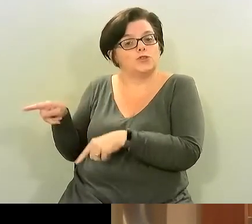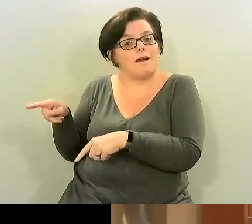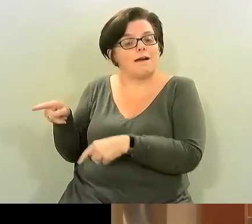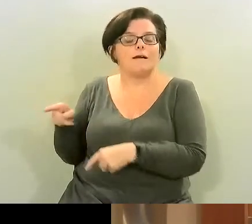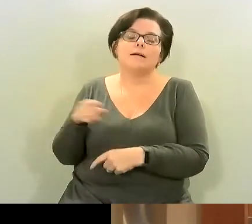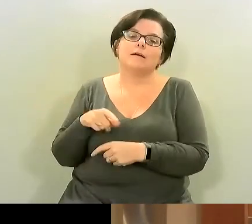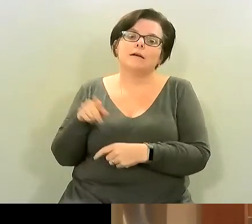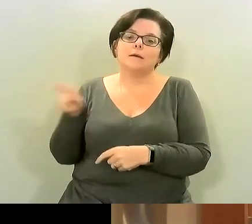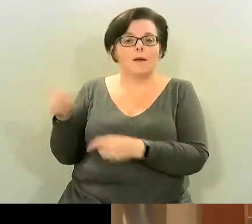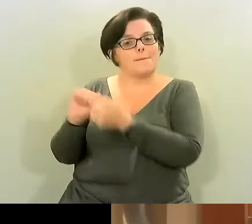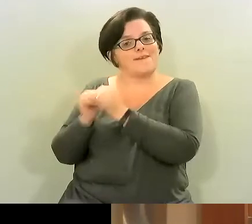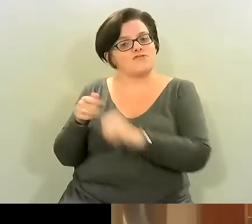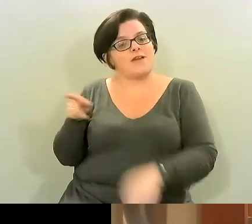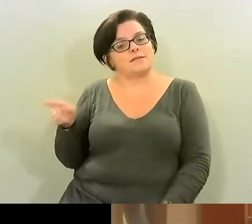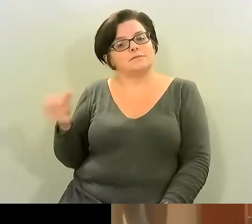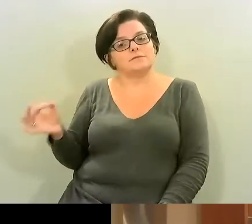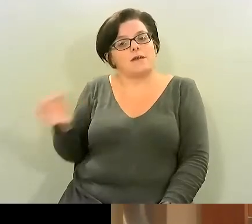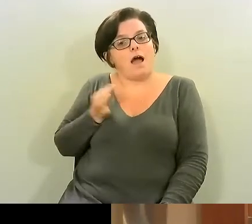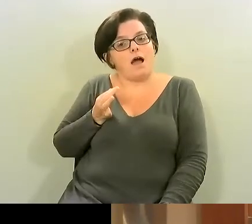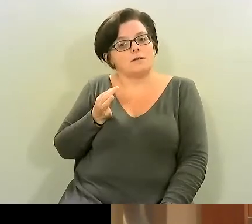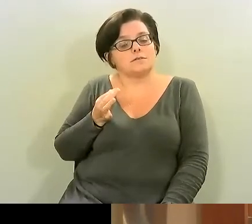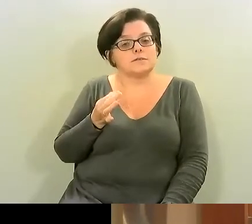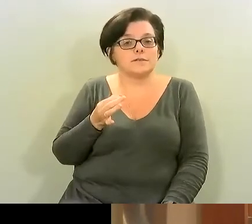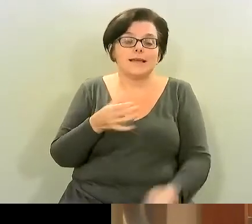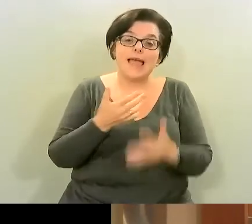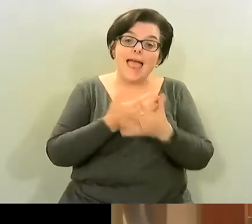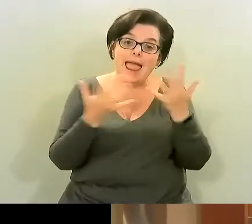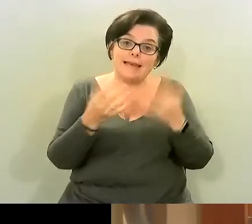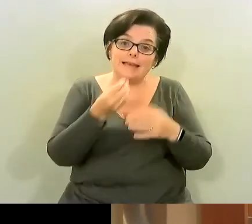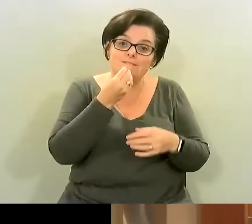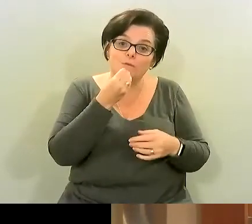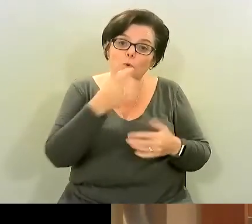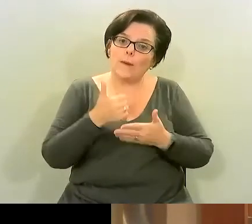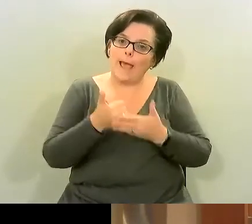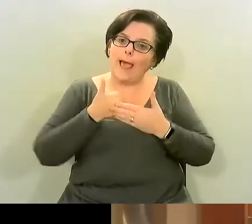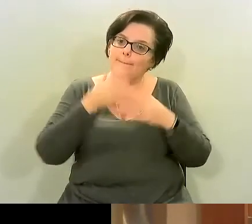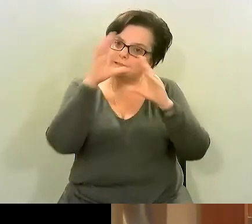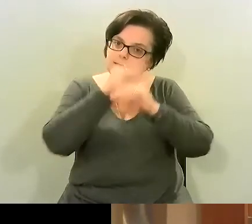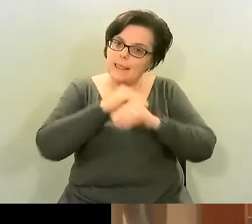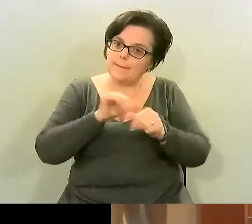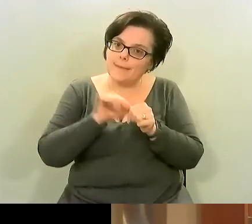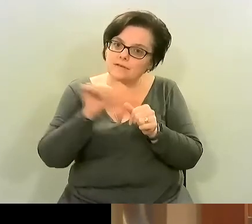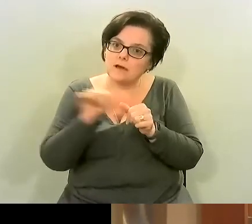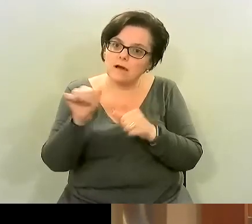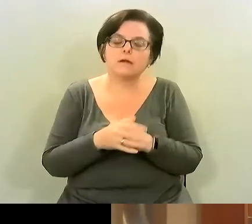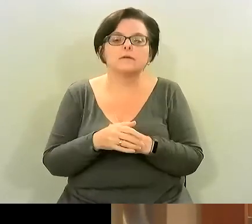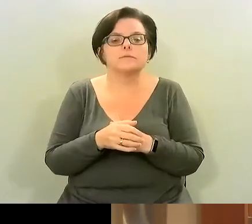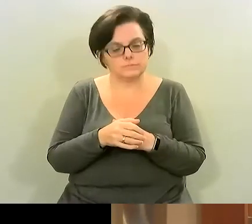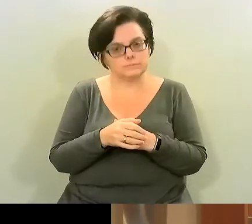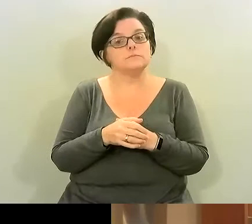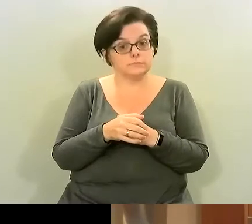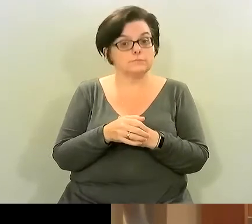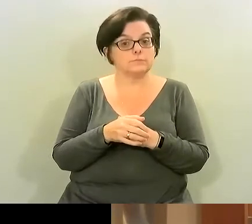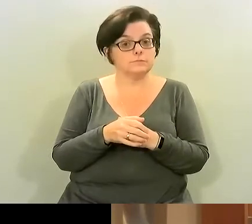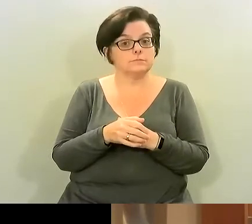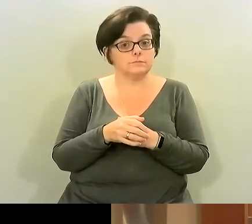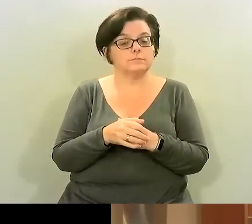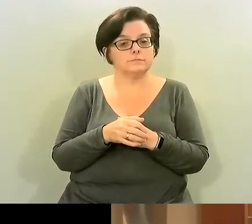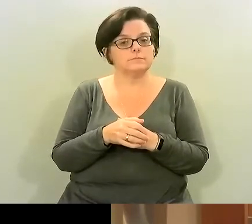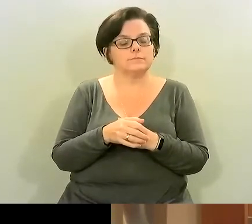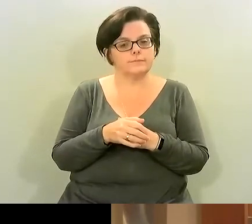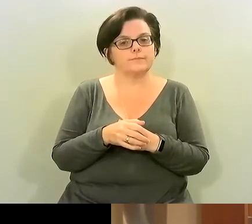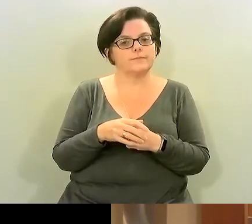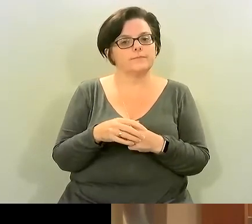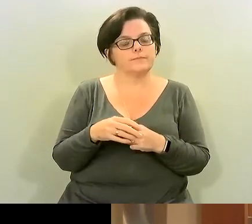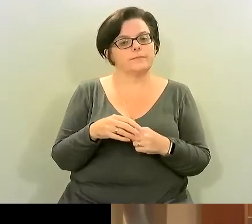any um foods that make you help you sleep better yes so i like to talk about um